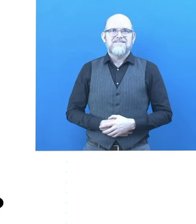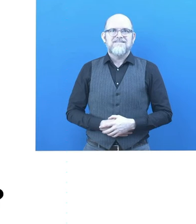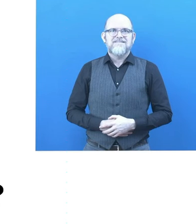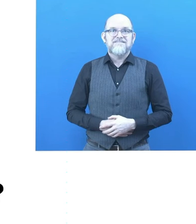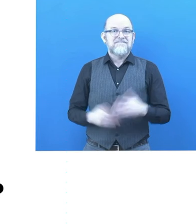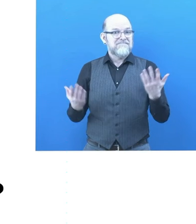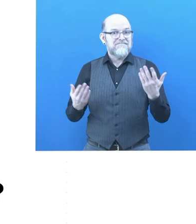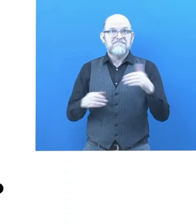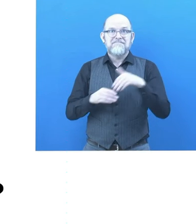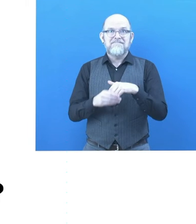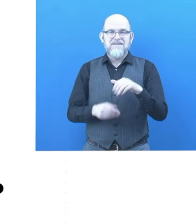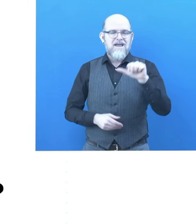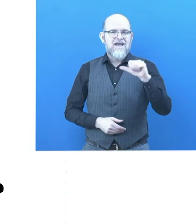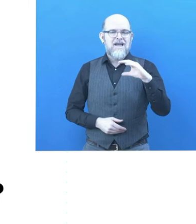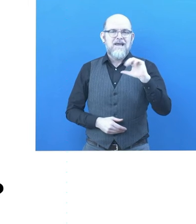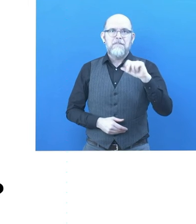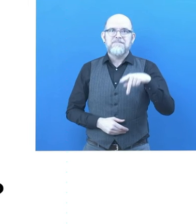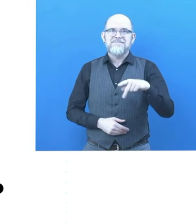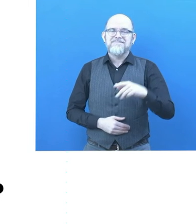What is ACAP about?